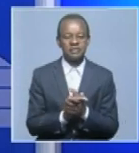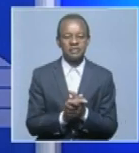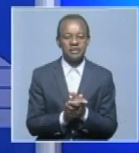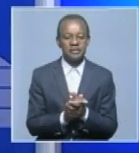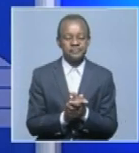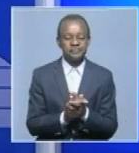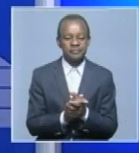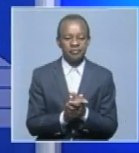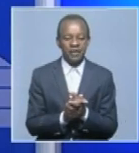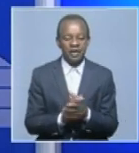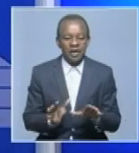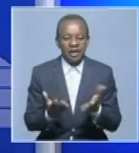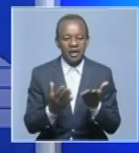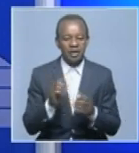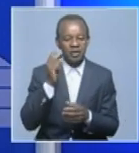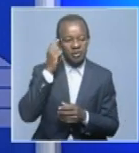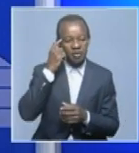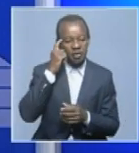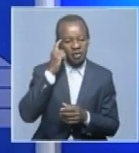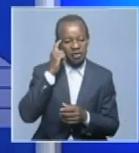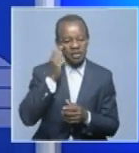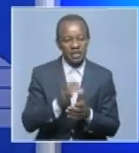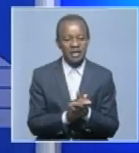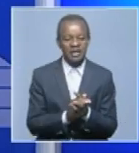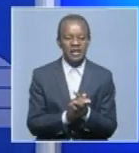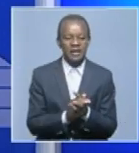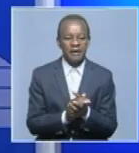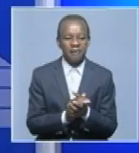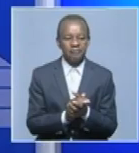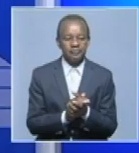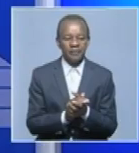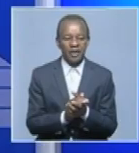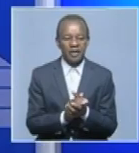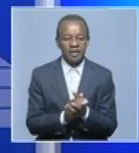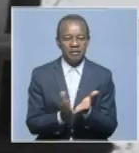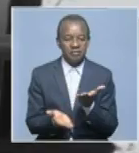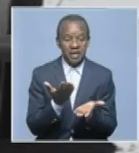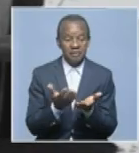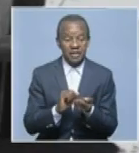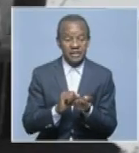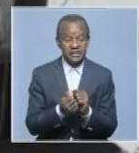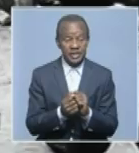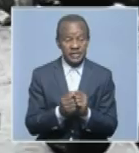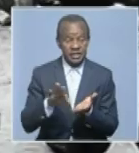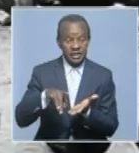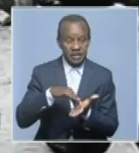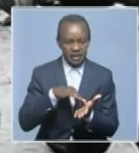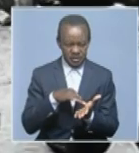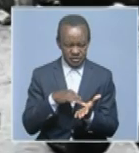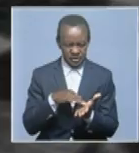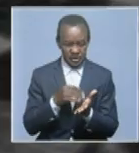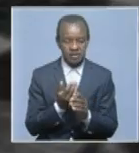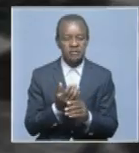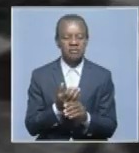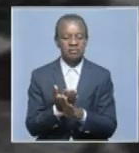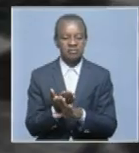about in protecting and respecting the rights of women? Uh-huh. It is a good thing